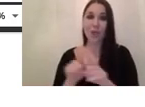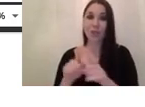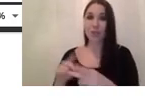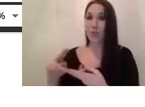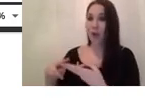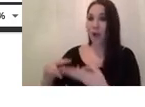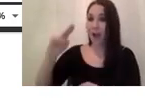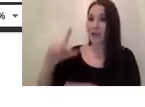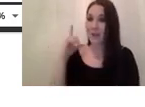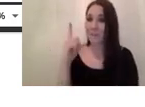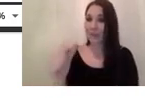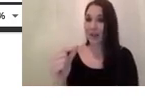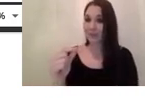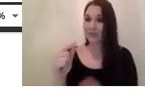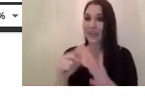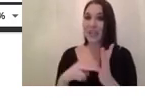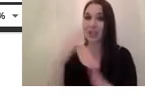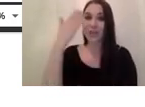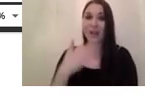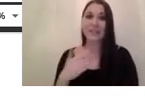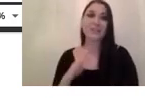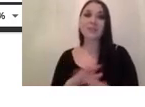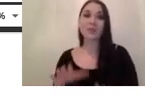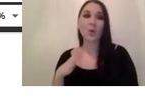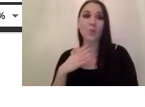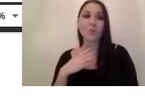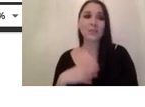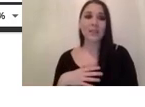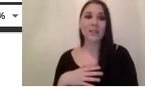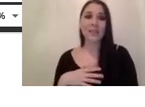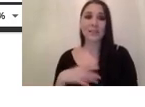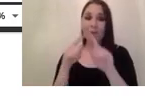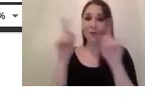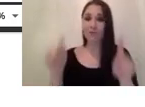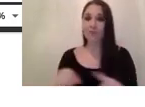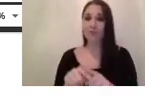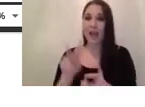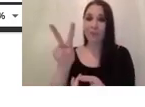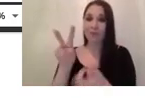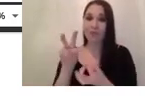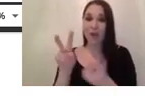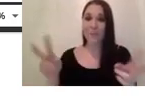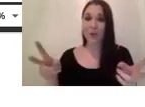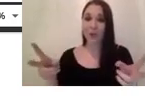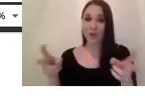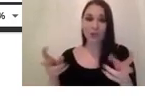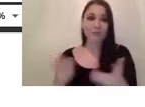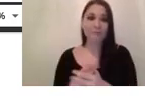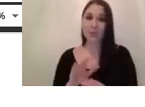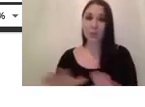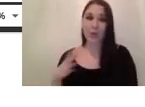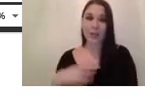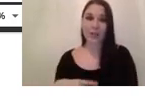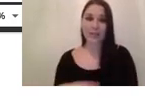you don't need frame grabbers which is a really um a really nice feature